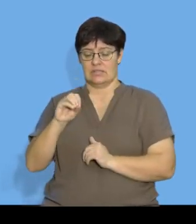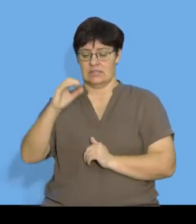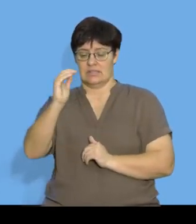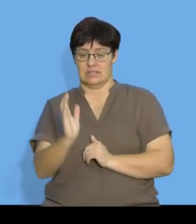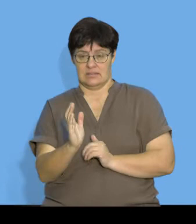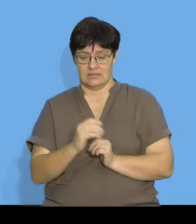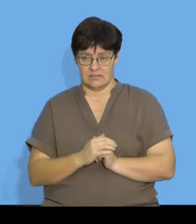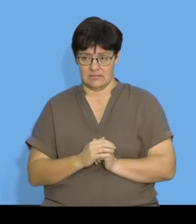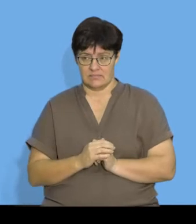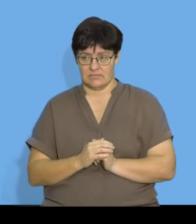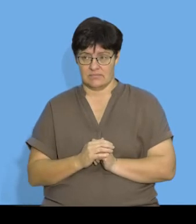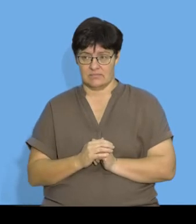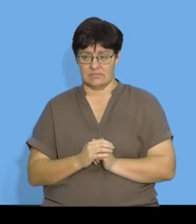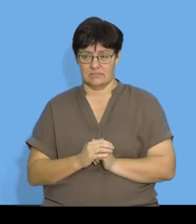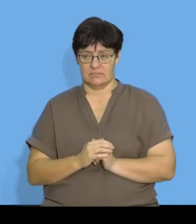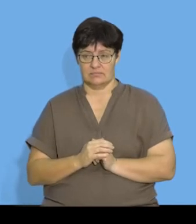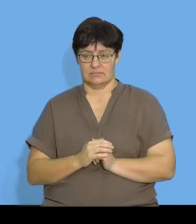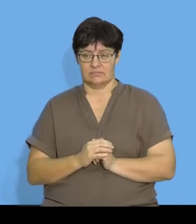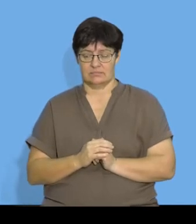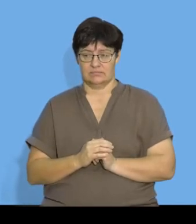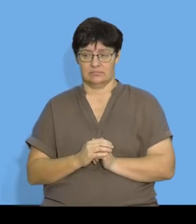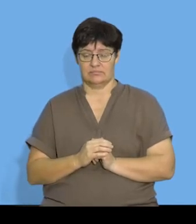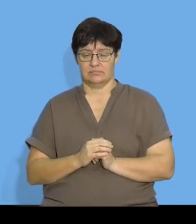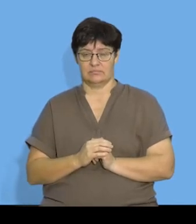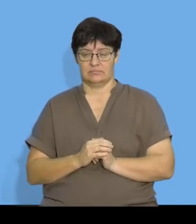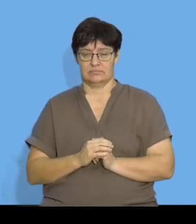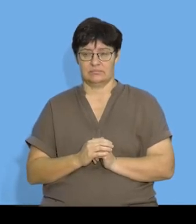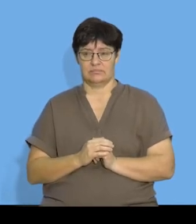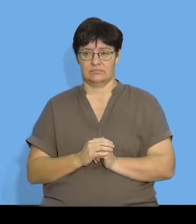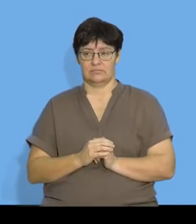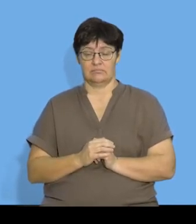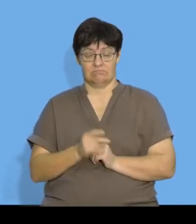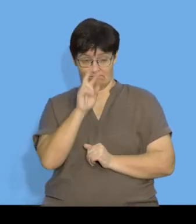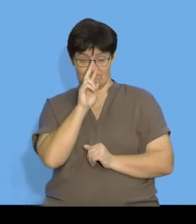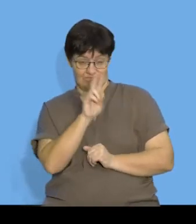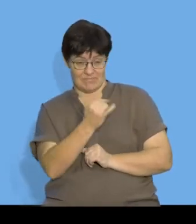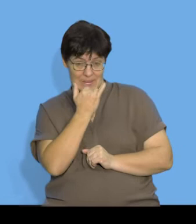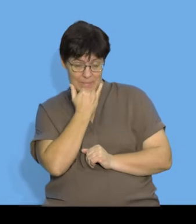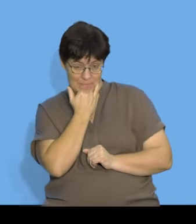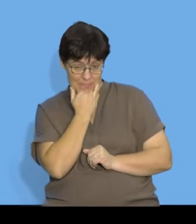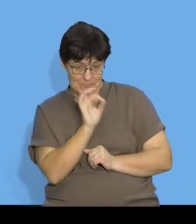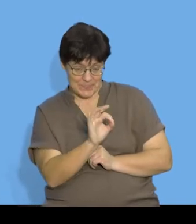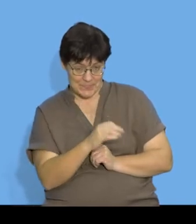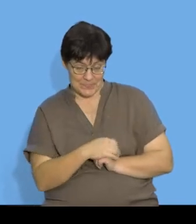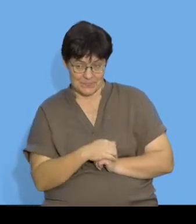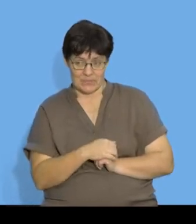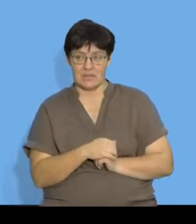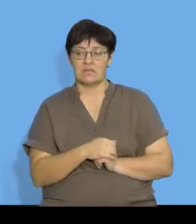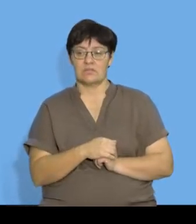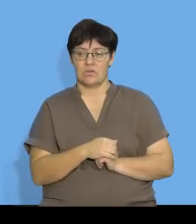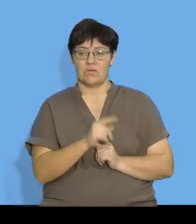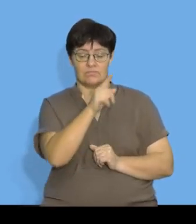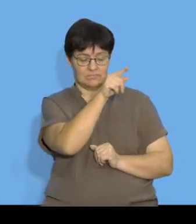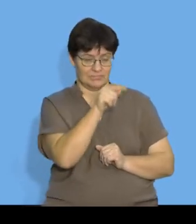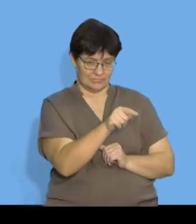6 times 20. So, guys, I hope that everyone is happy with what I have done. I have